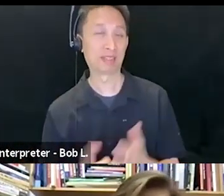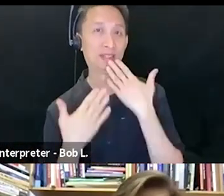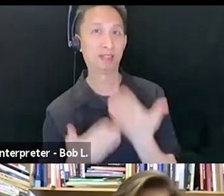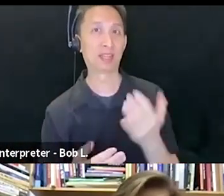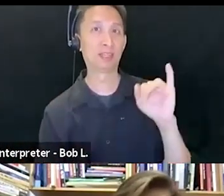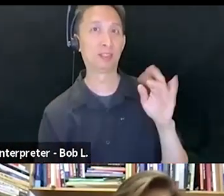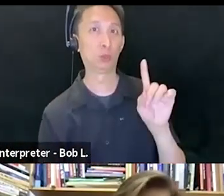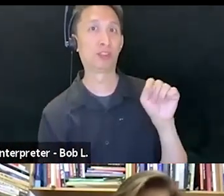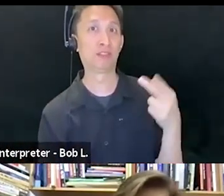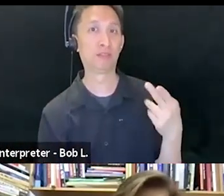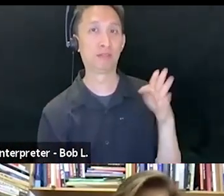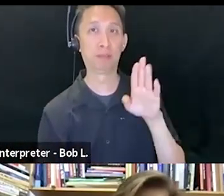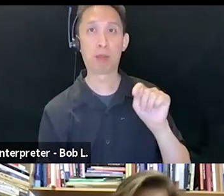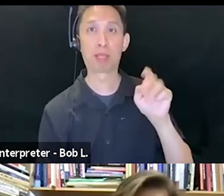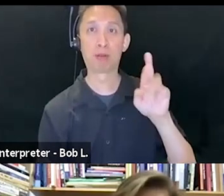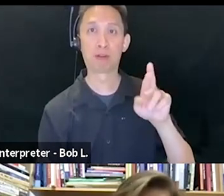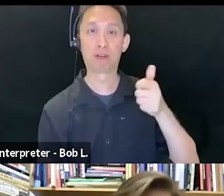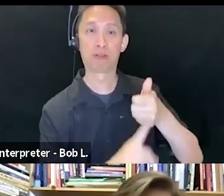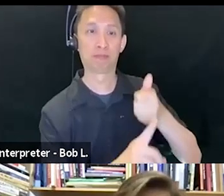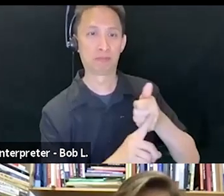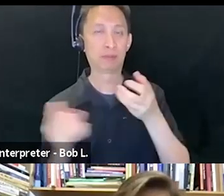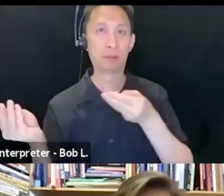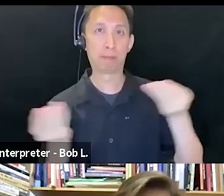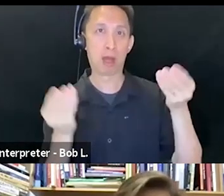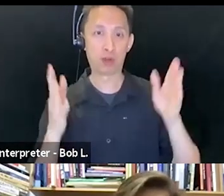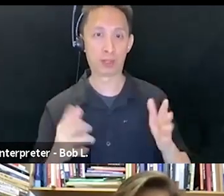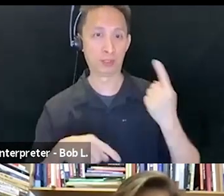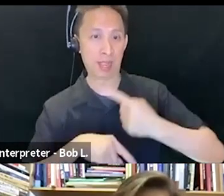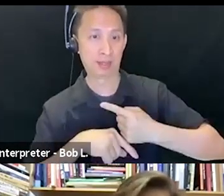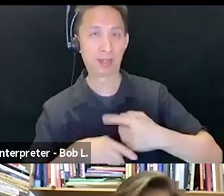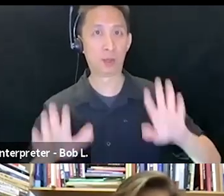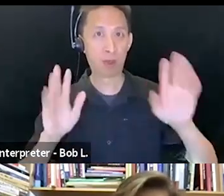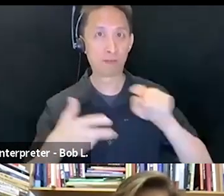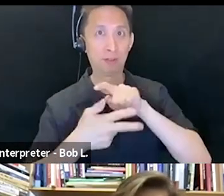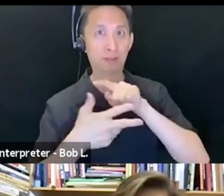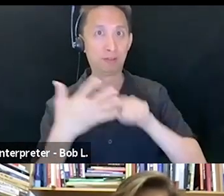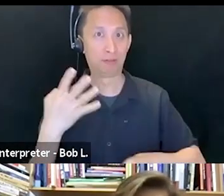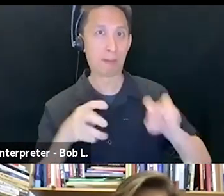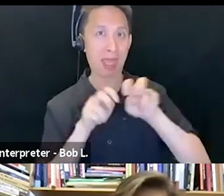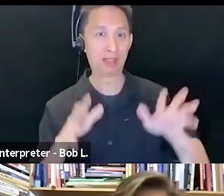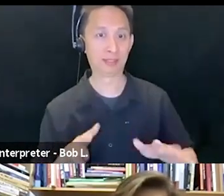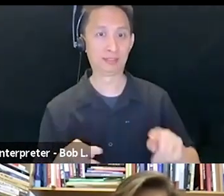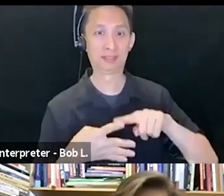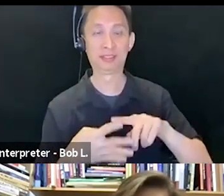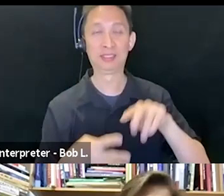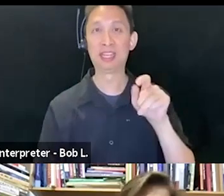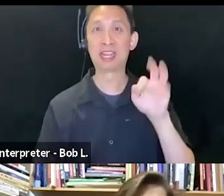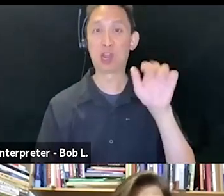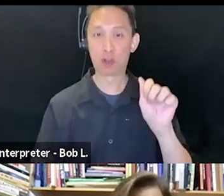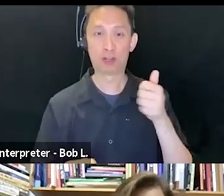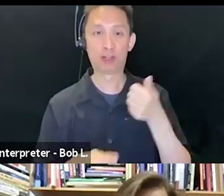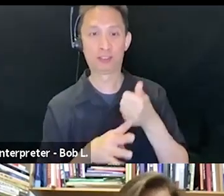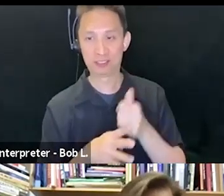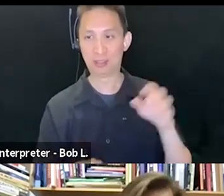wonderful group of people from whom we are about to hear, Nadara Shawhuk Kvorkin in